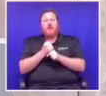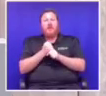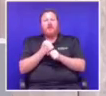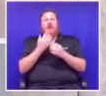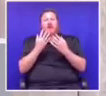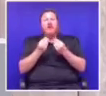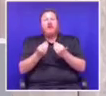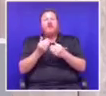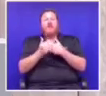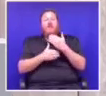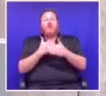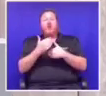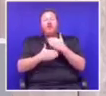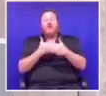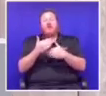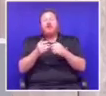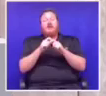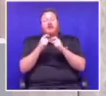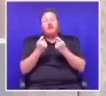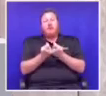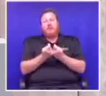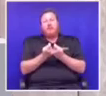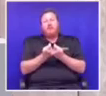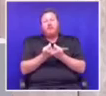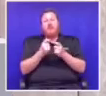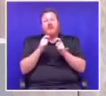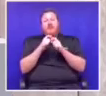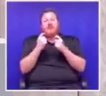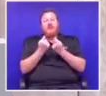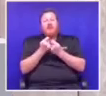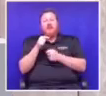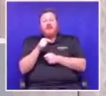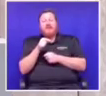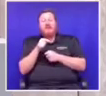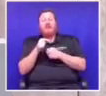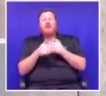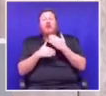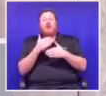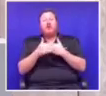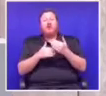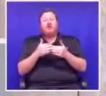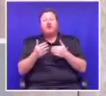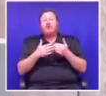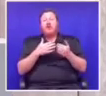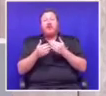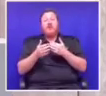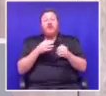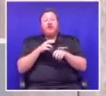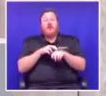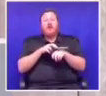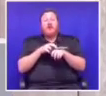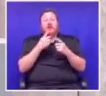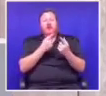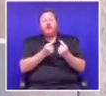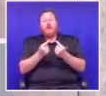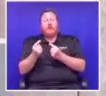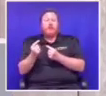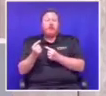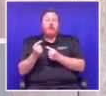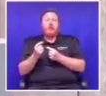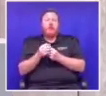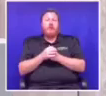we call a processing team, a team that will process whatever needs to be addressed by